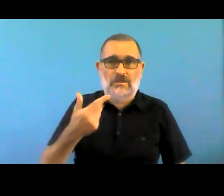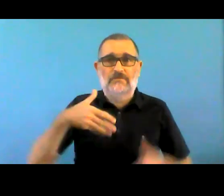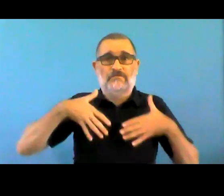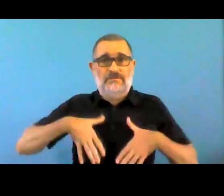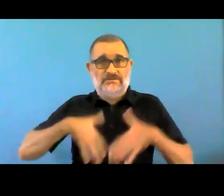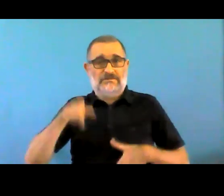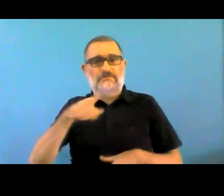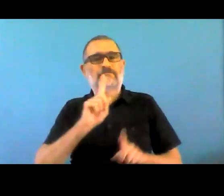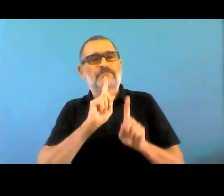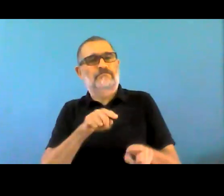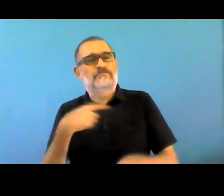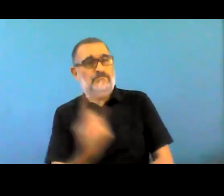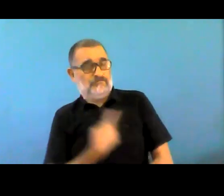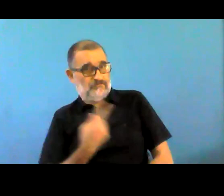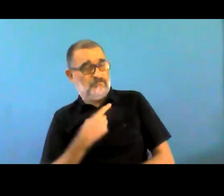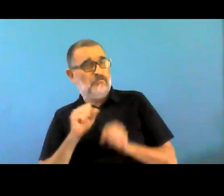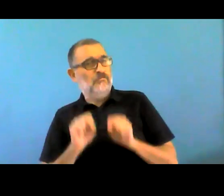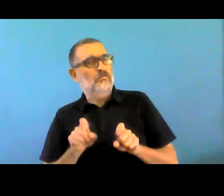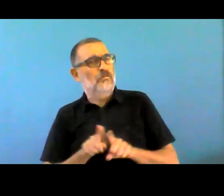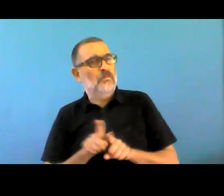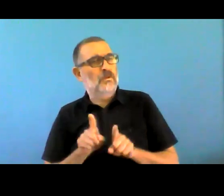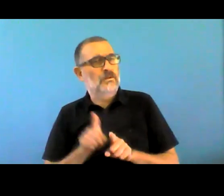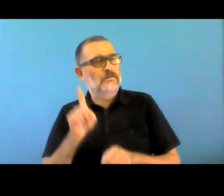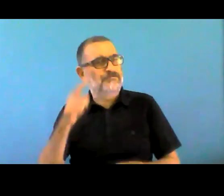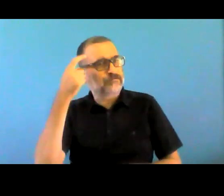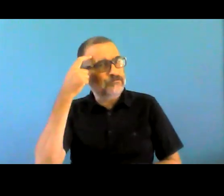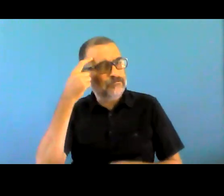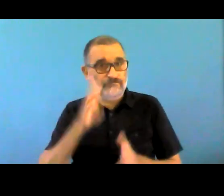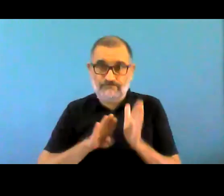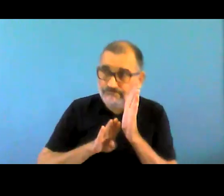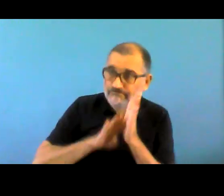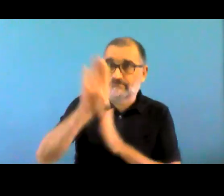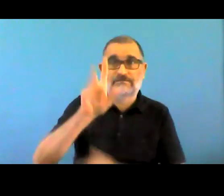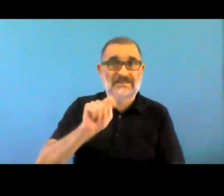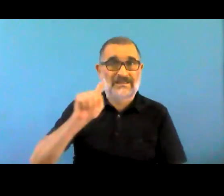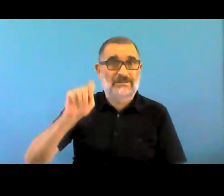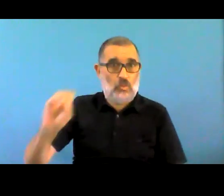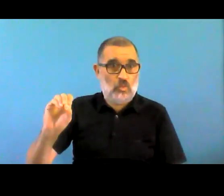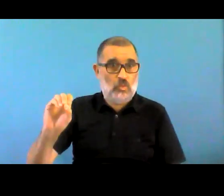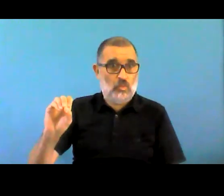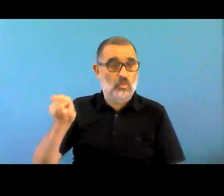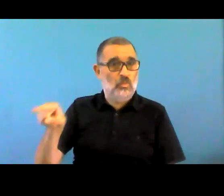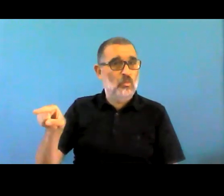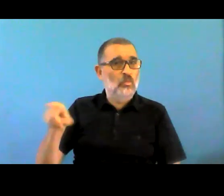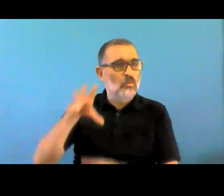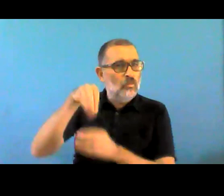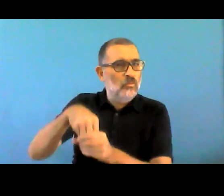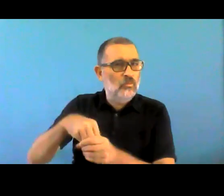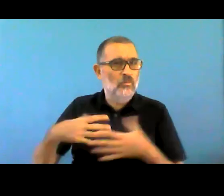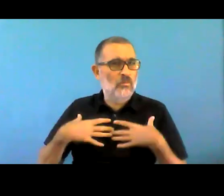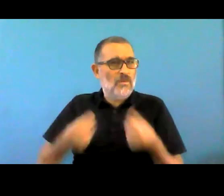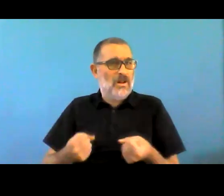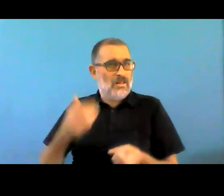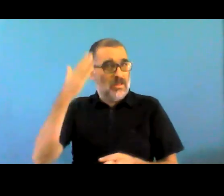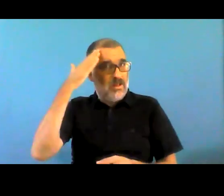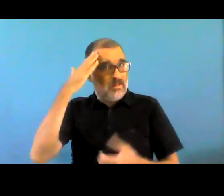scaling up of mental health services and the prioritization of mental health. The question is, what are the main challenges